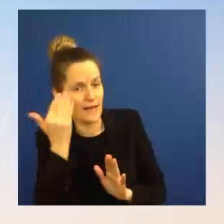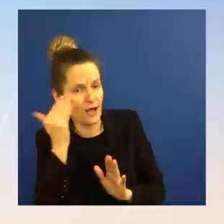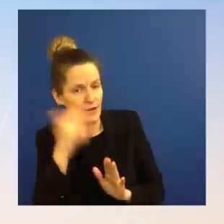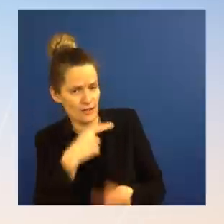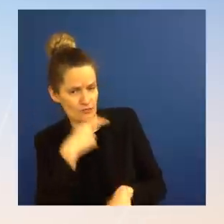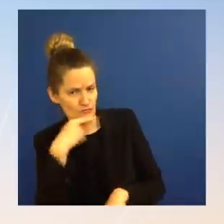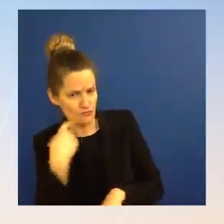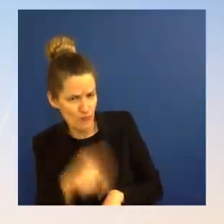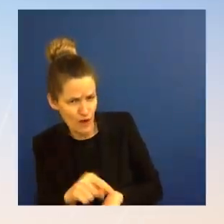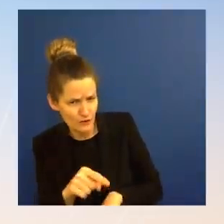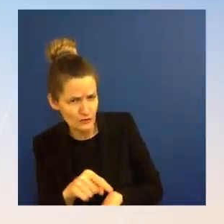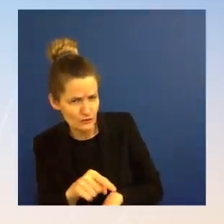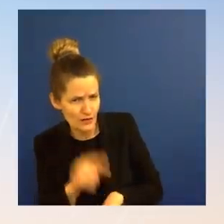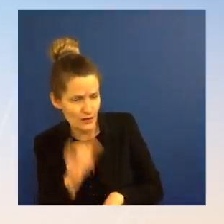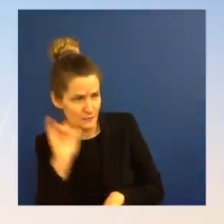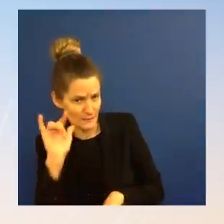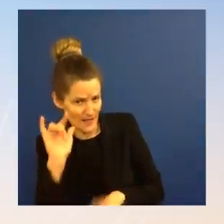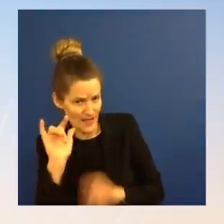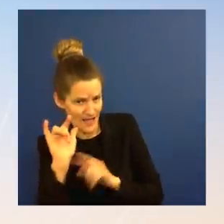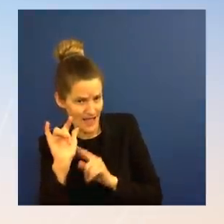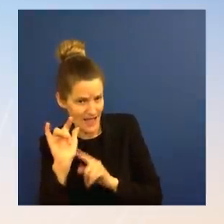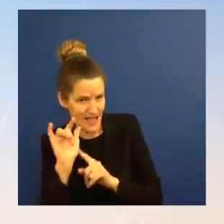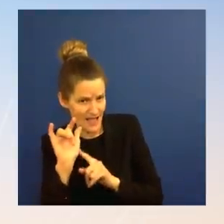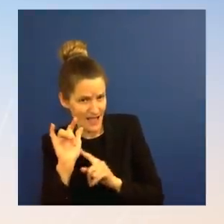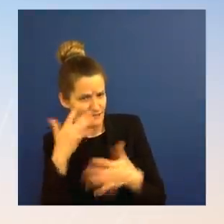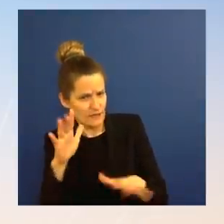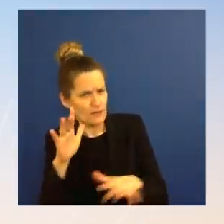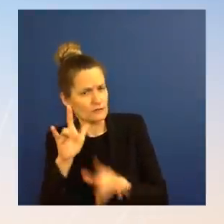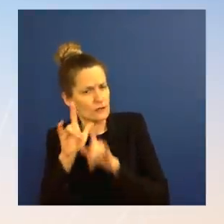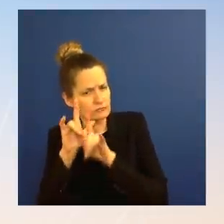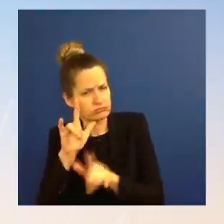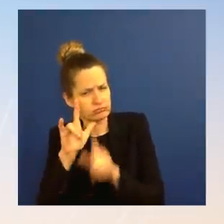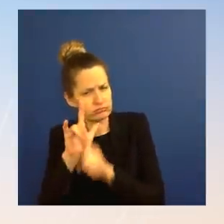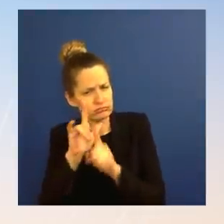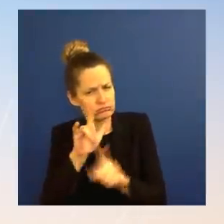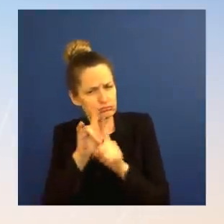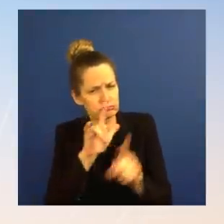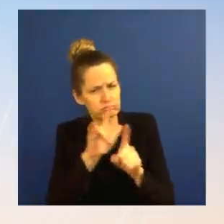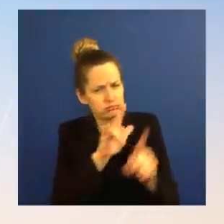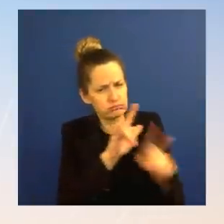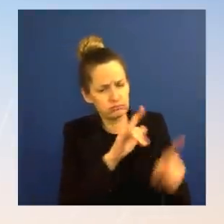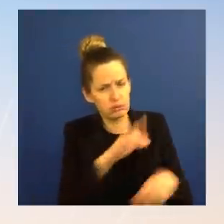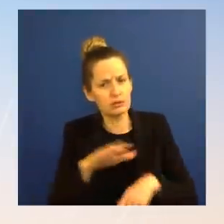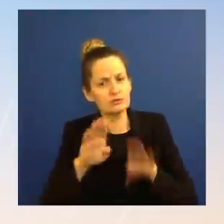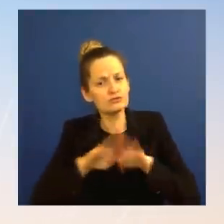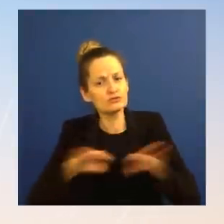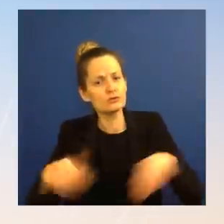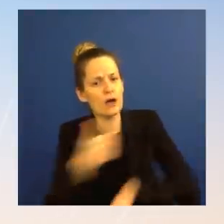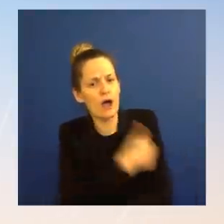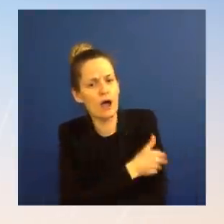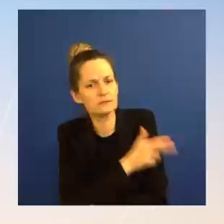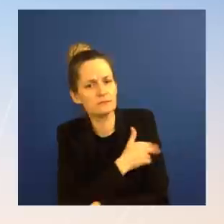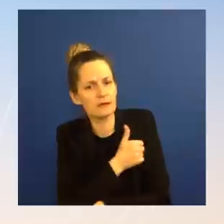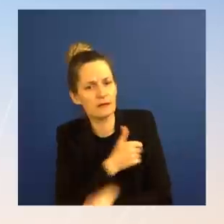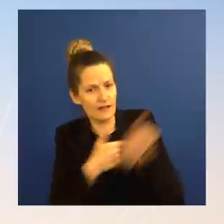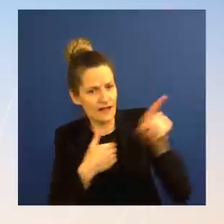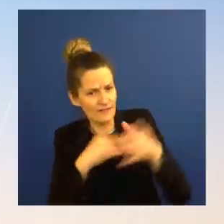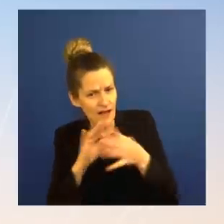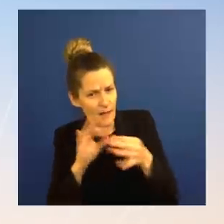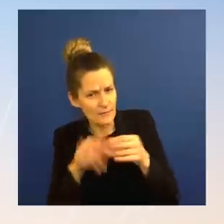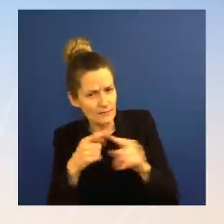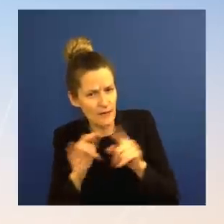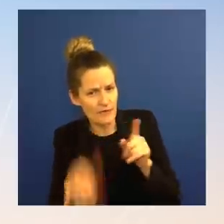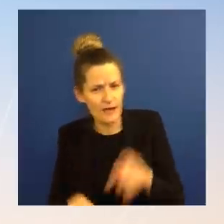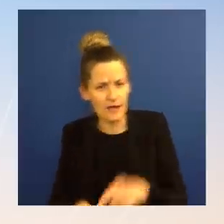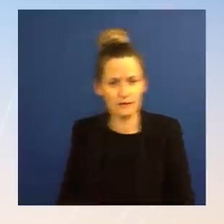have certainly seen those reports. And as a mother, I know a number of you are mothers yourself. It is horrifying to see the type of